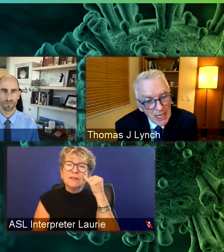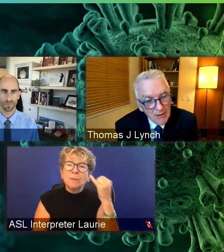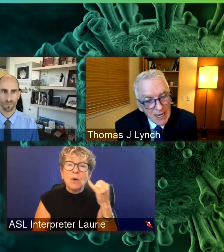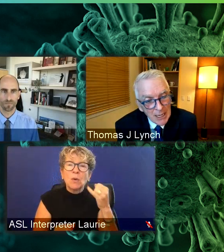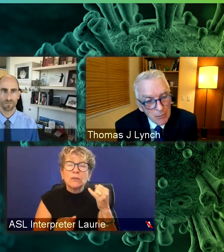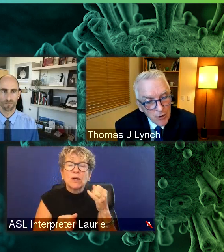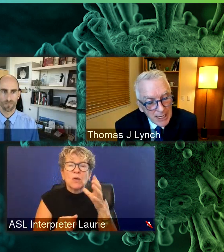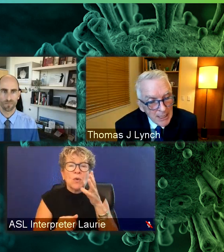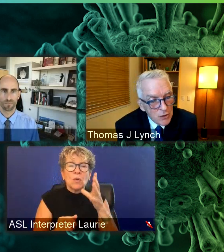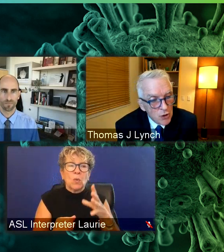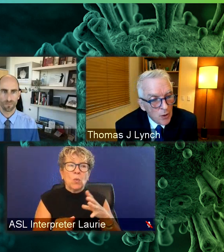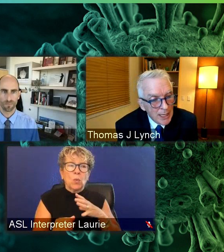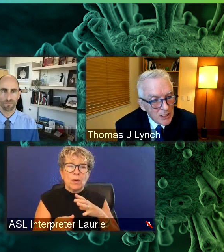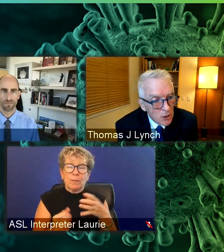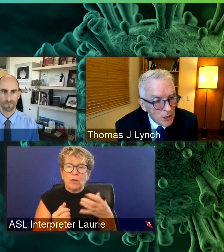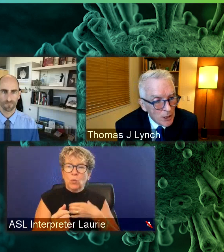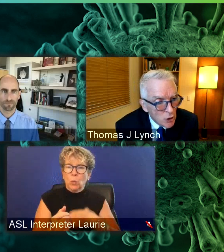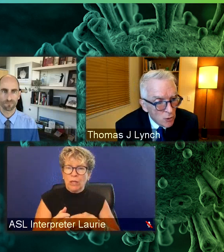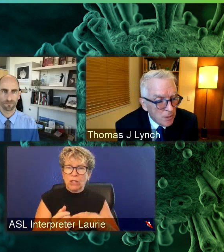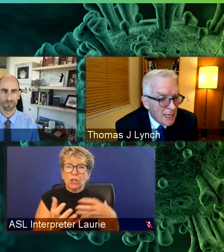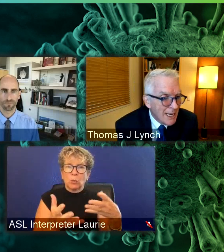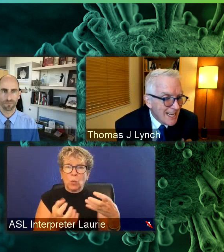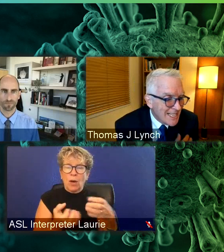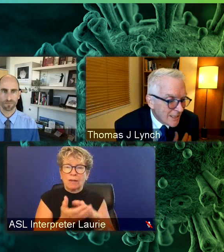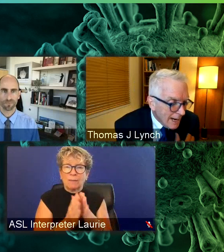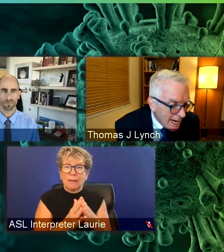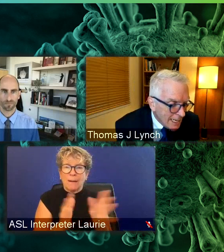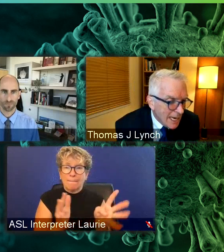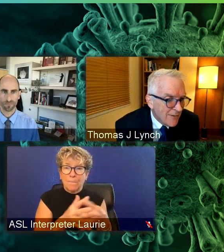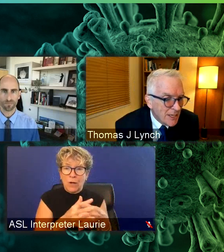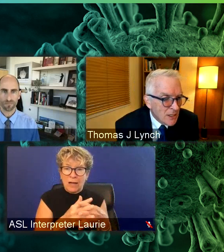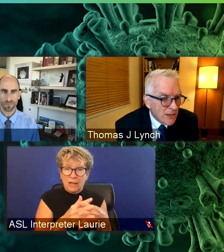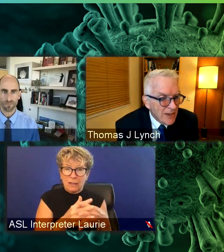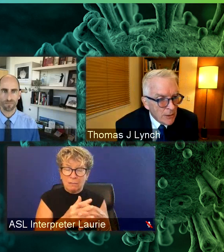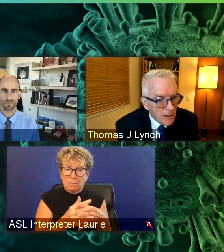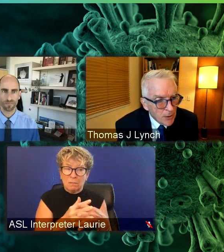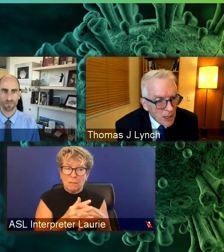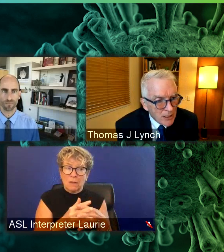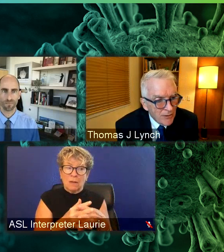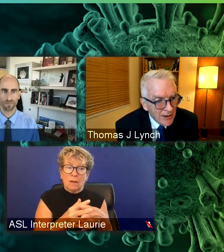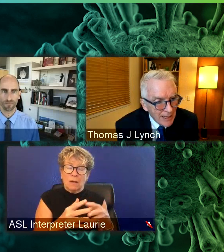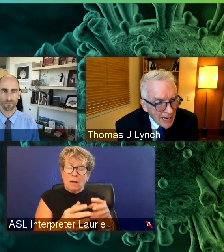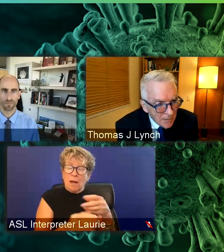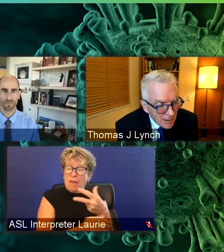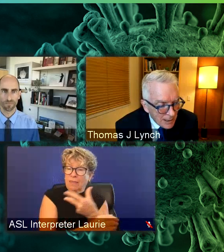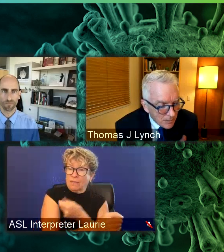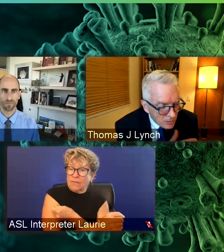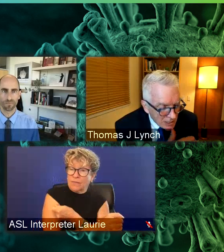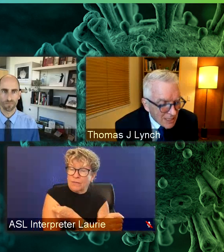they're thinking of getting pregnant? So I guess the question to you would be, is there any evidence of any reproductive